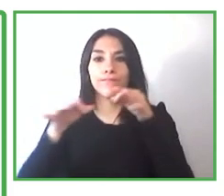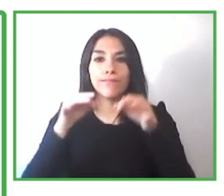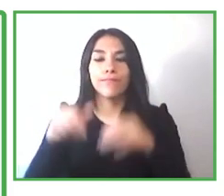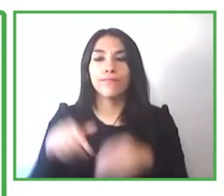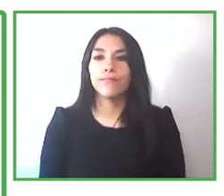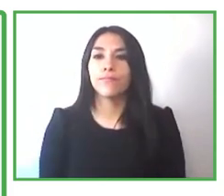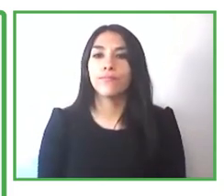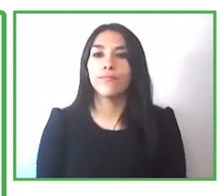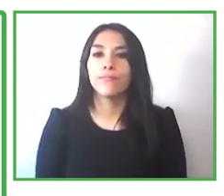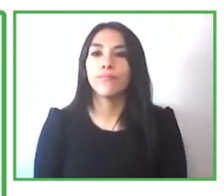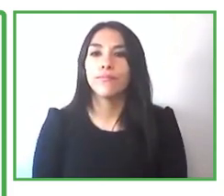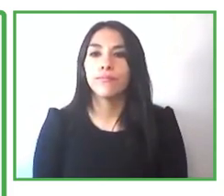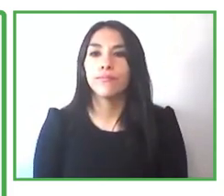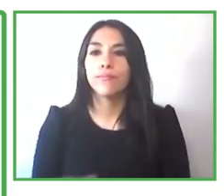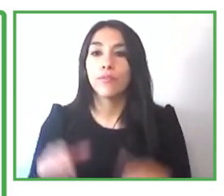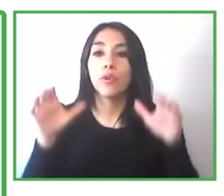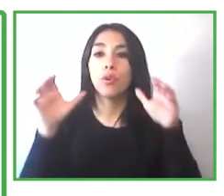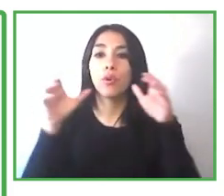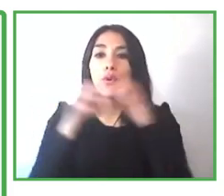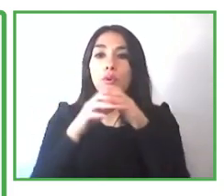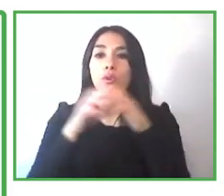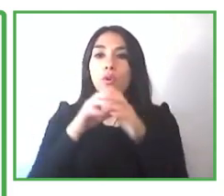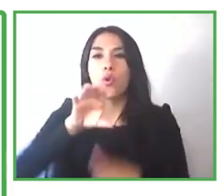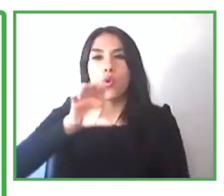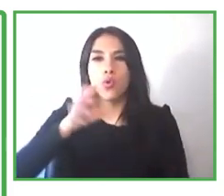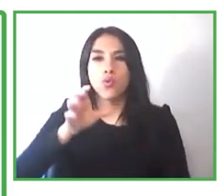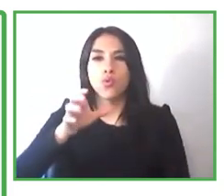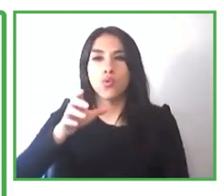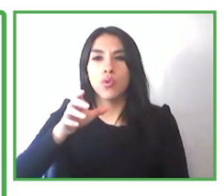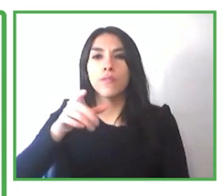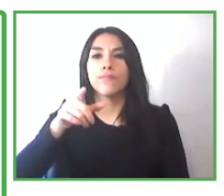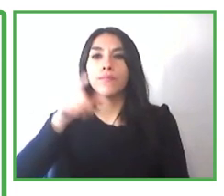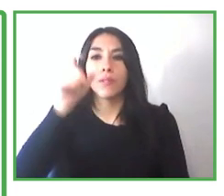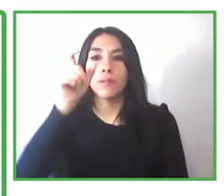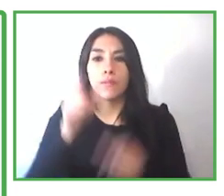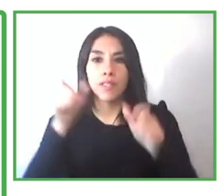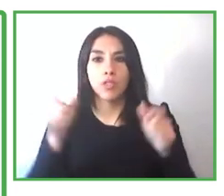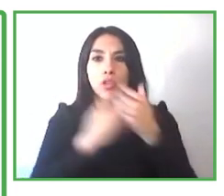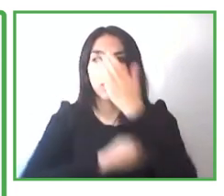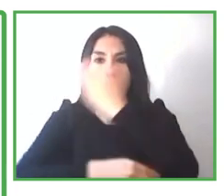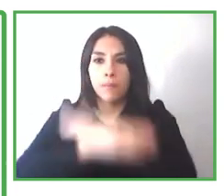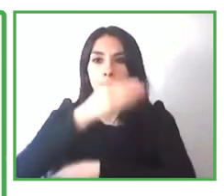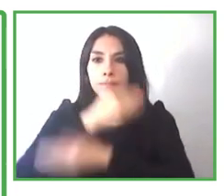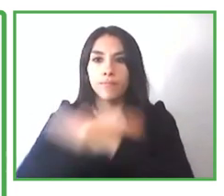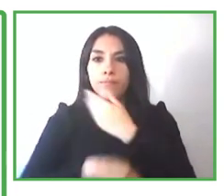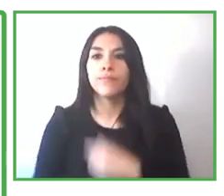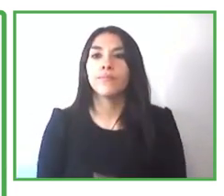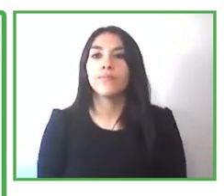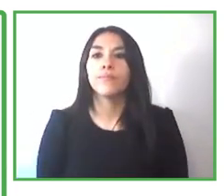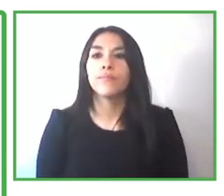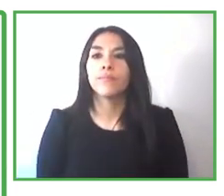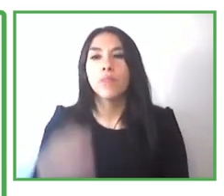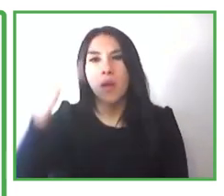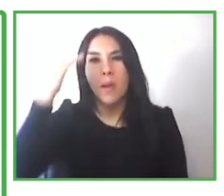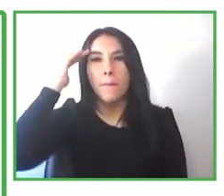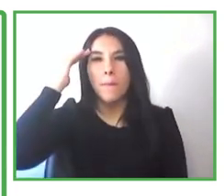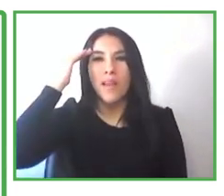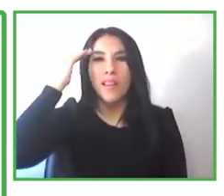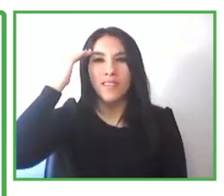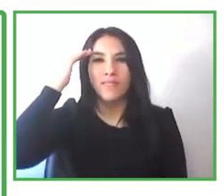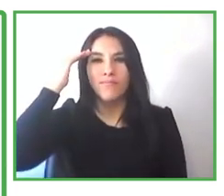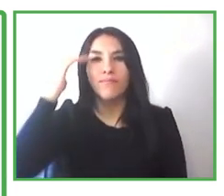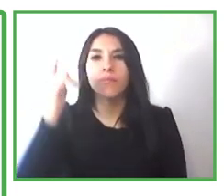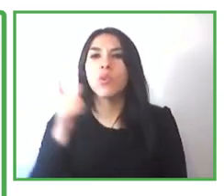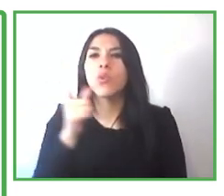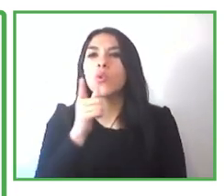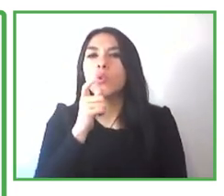graduate internship program that um we're running in association with ey so i just wanted to give you